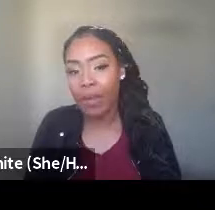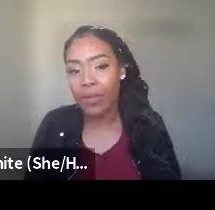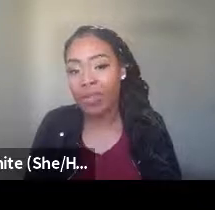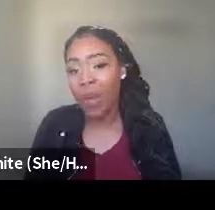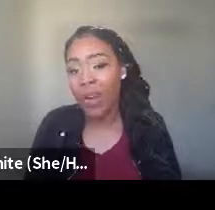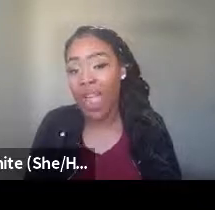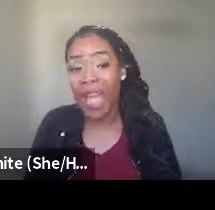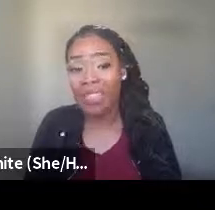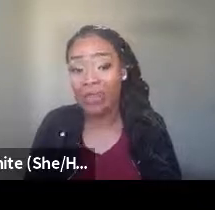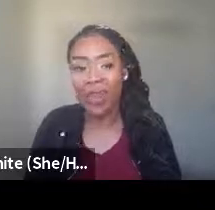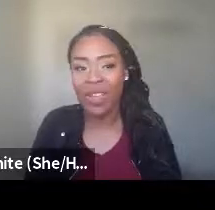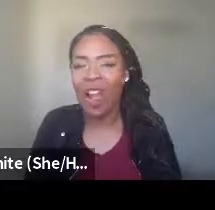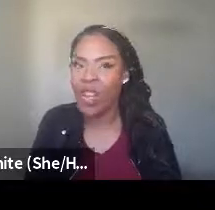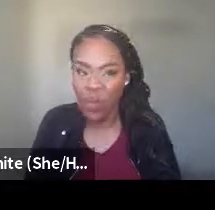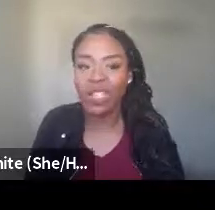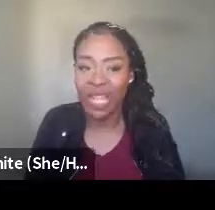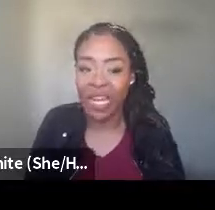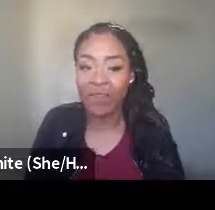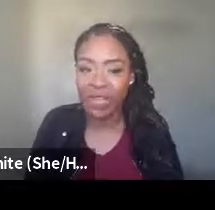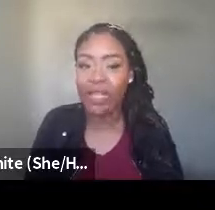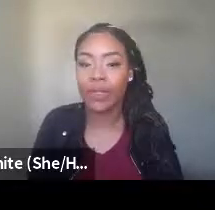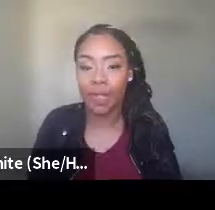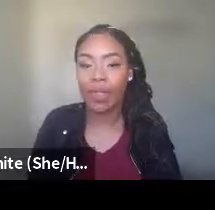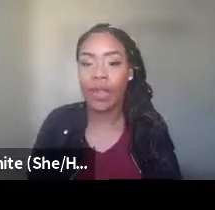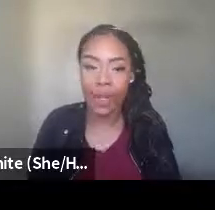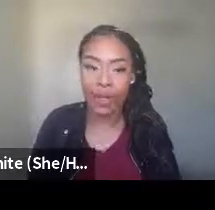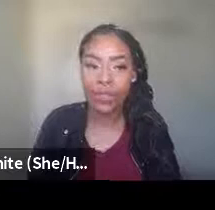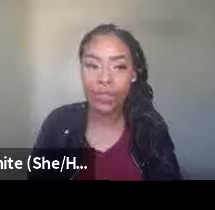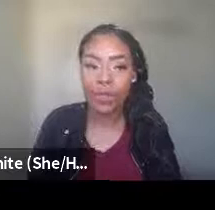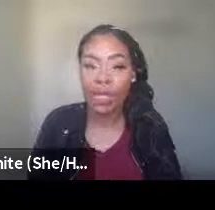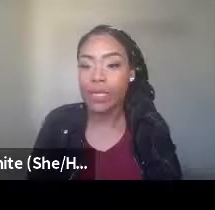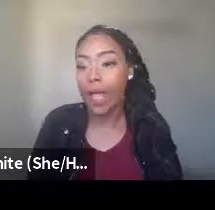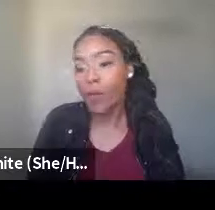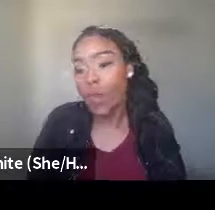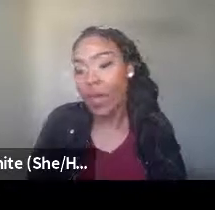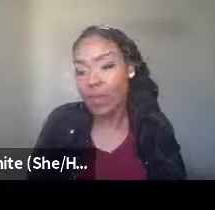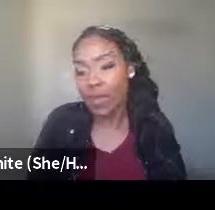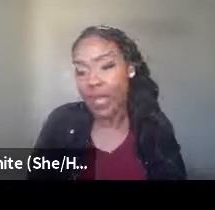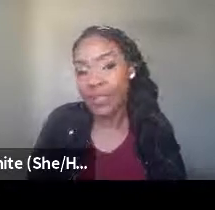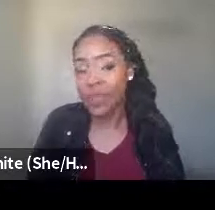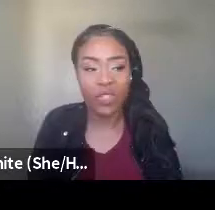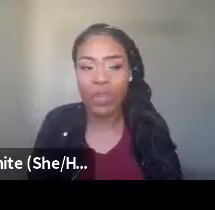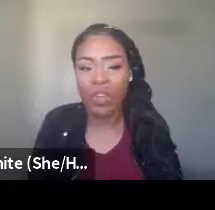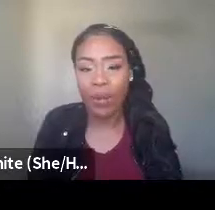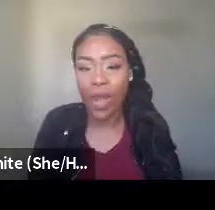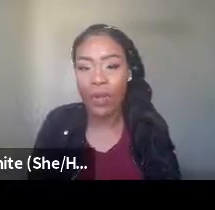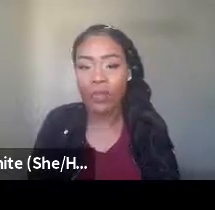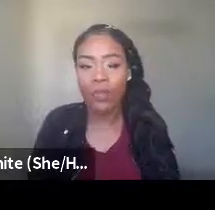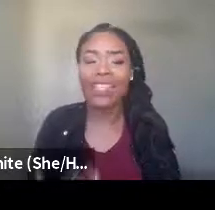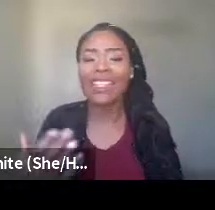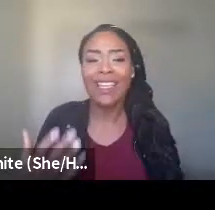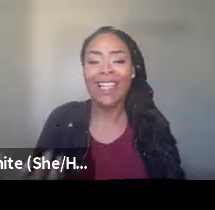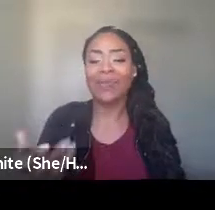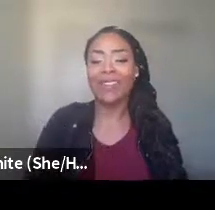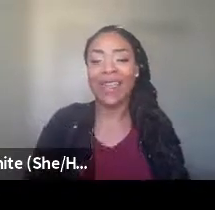support and ask them, you know, are you understanding everything? Is there something that I can do to help you better meet the needs? You know, cause you've been a great writer.